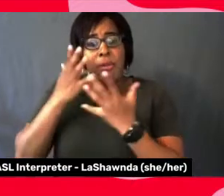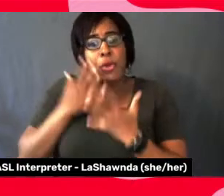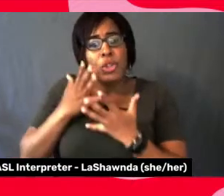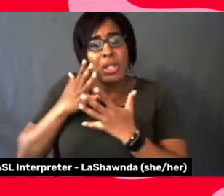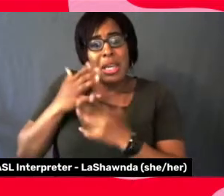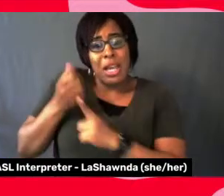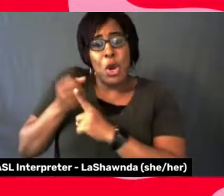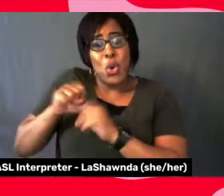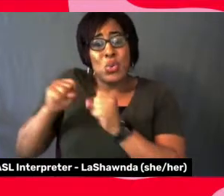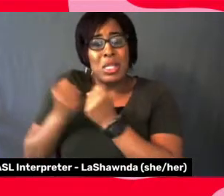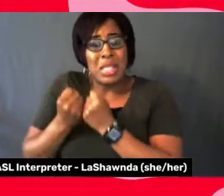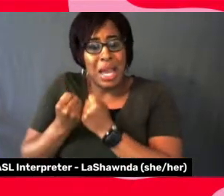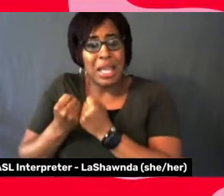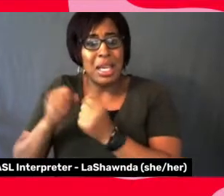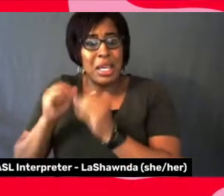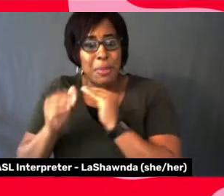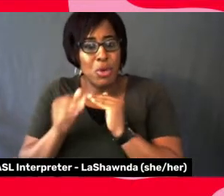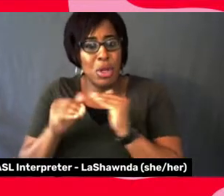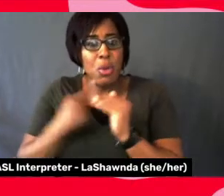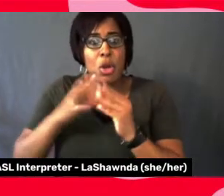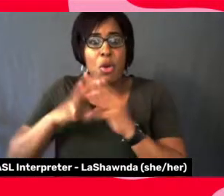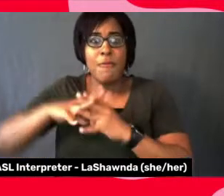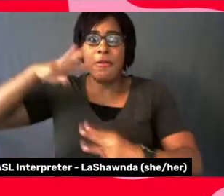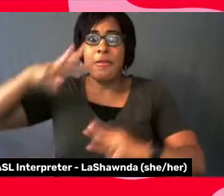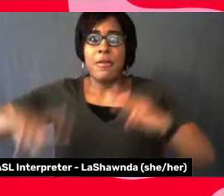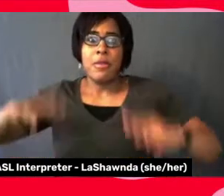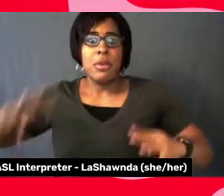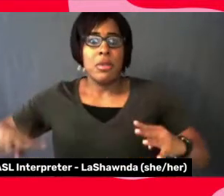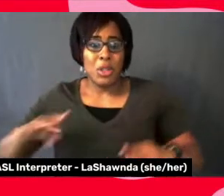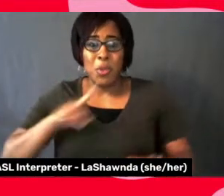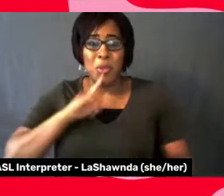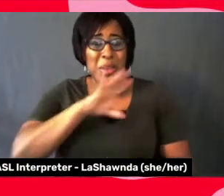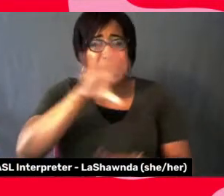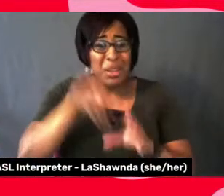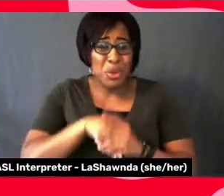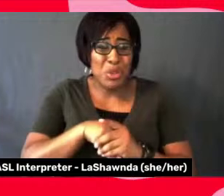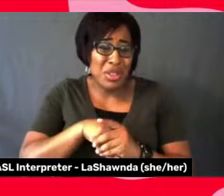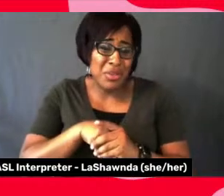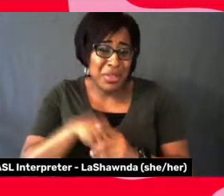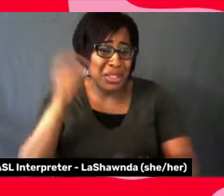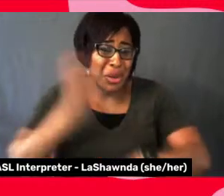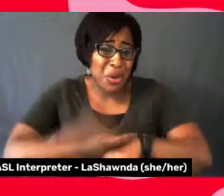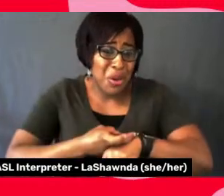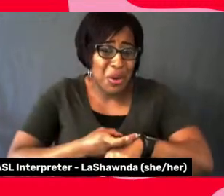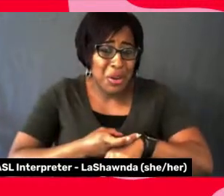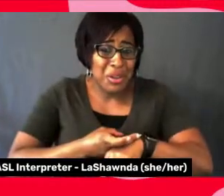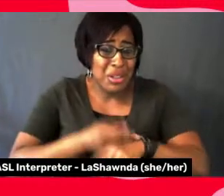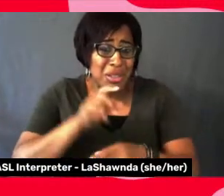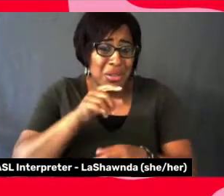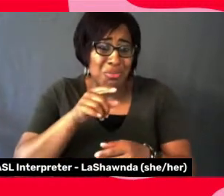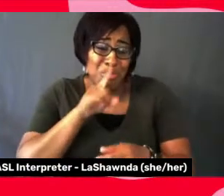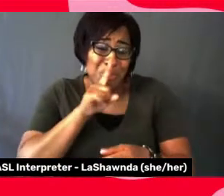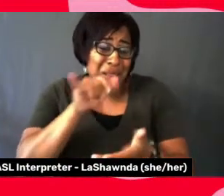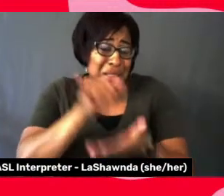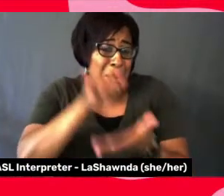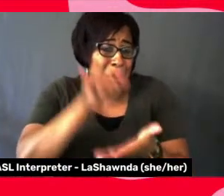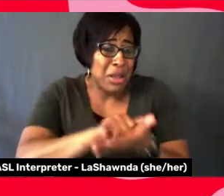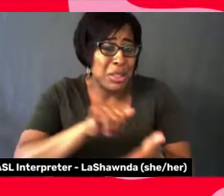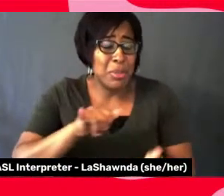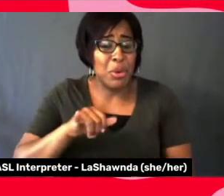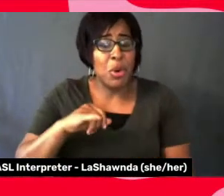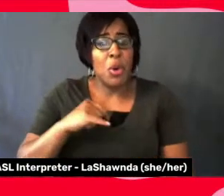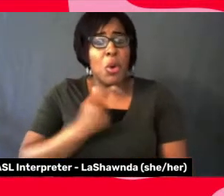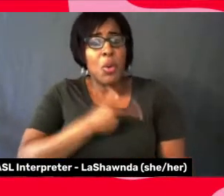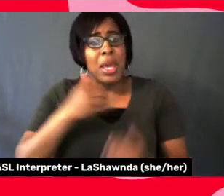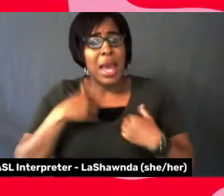because, uh, black people have come a long way. We, we, we have extensive cultural experiences that aren't always